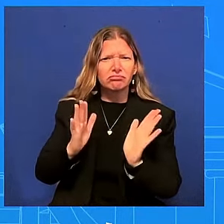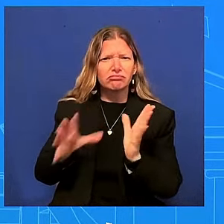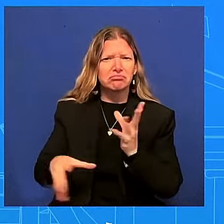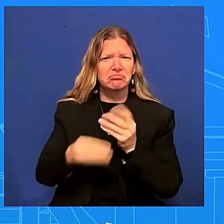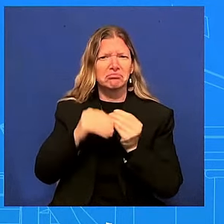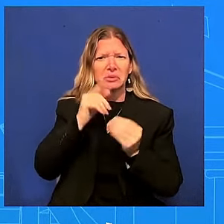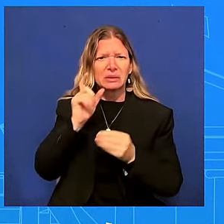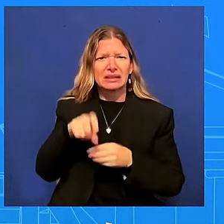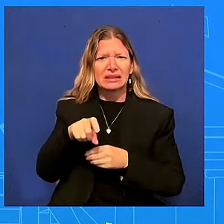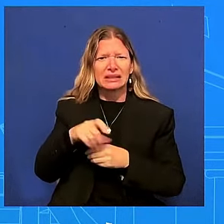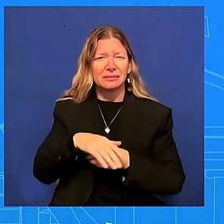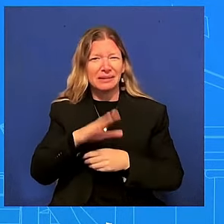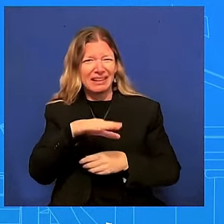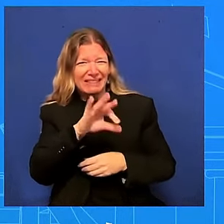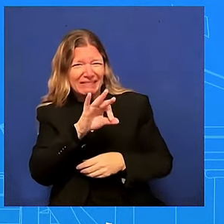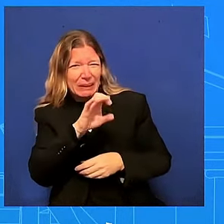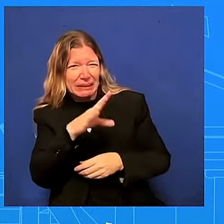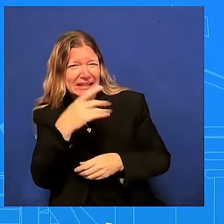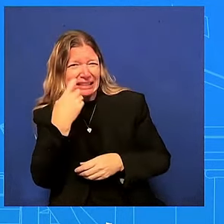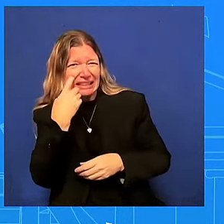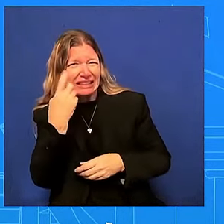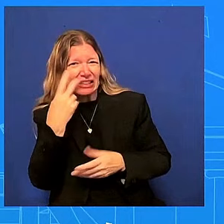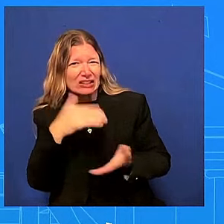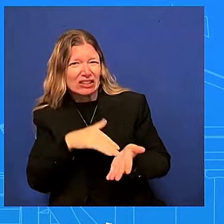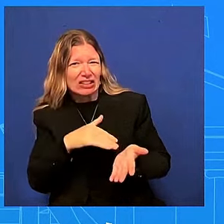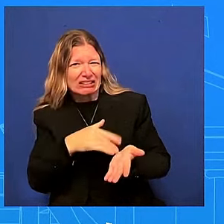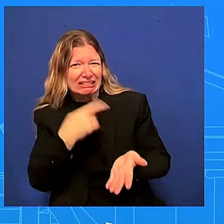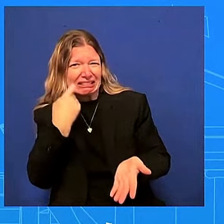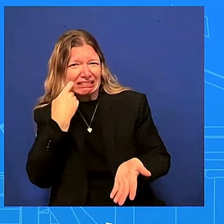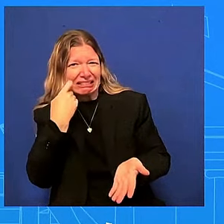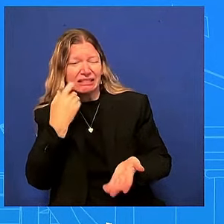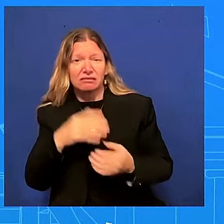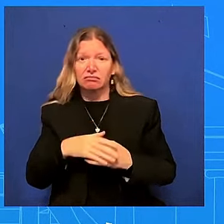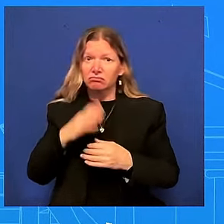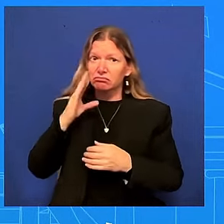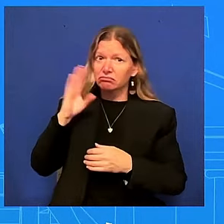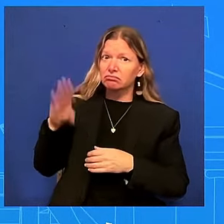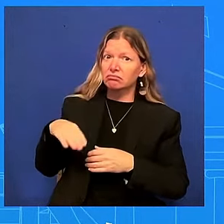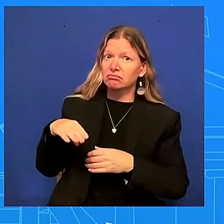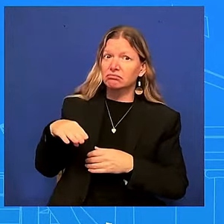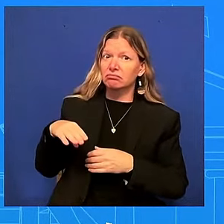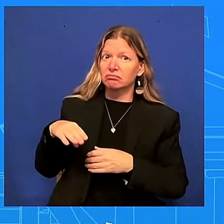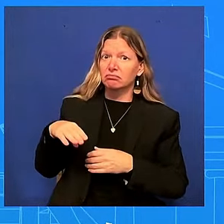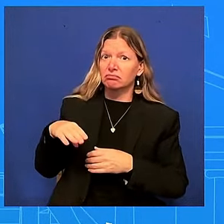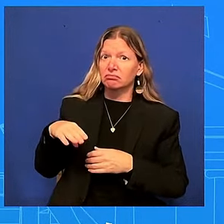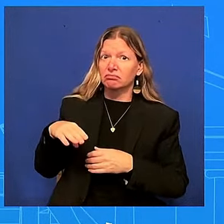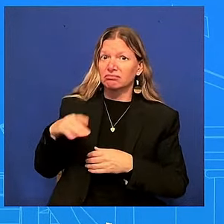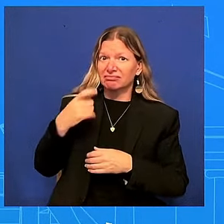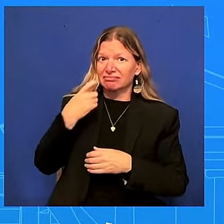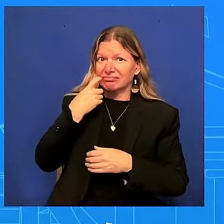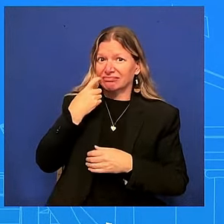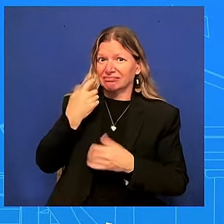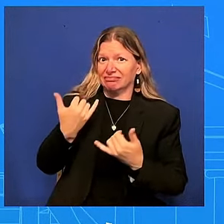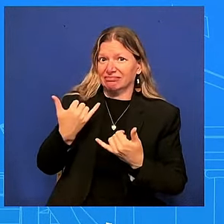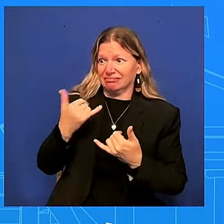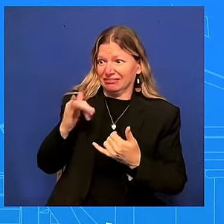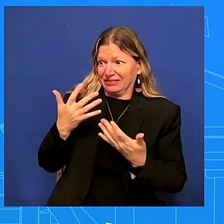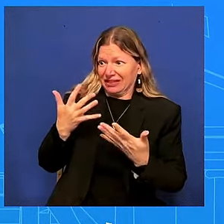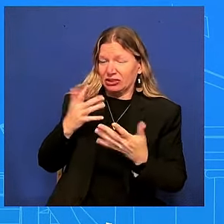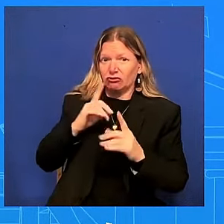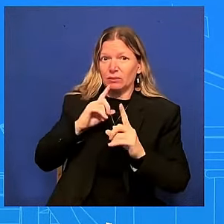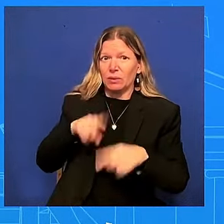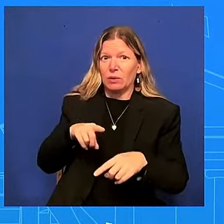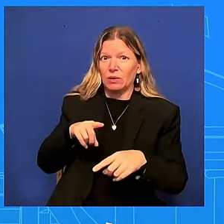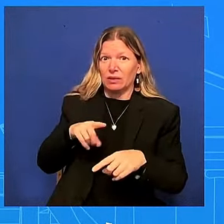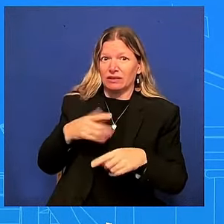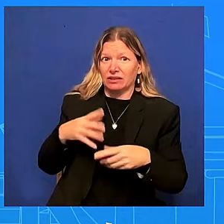it was indeed this year and we were we were we provided transparent report a thorough report for many americans who were concerned